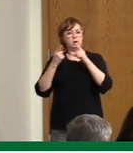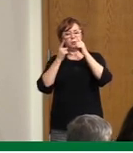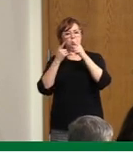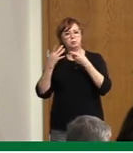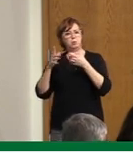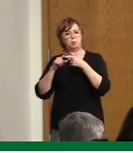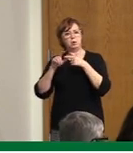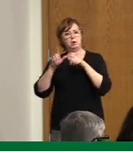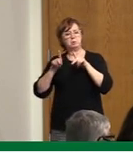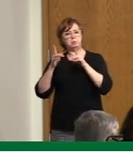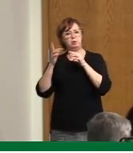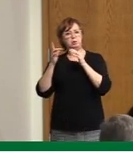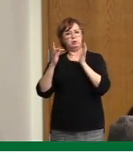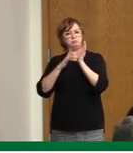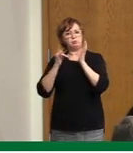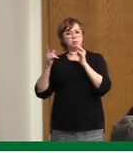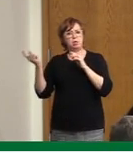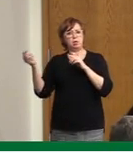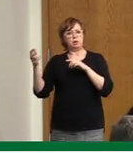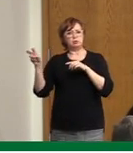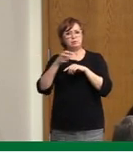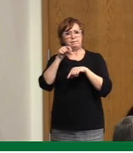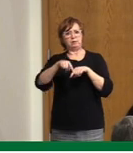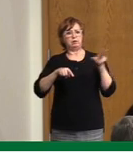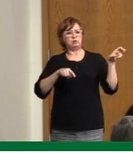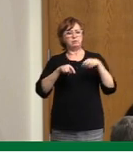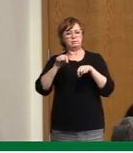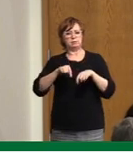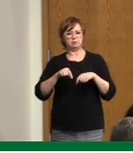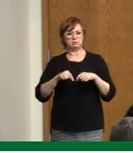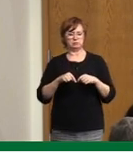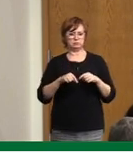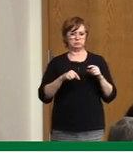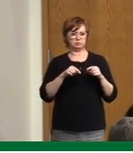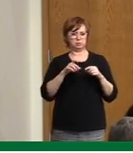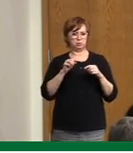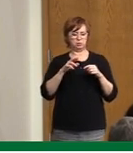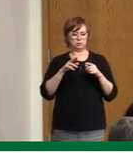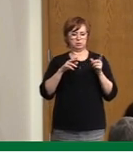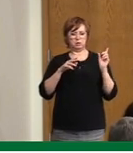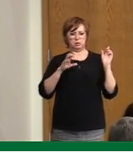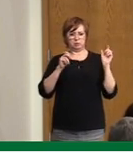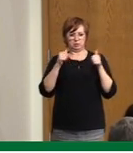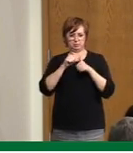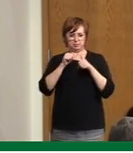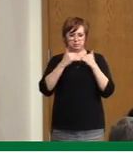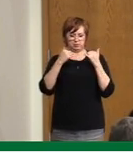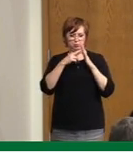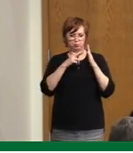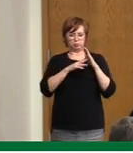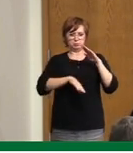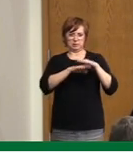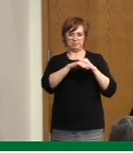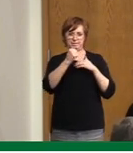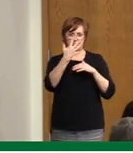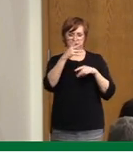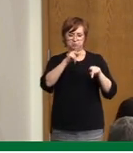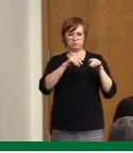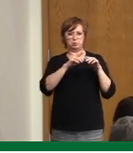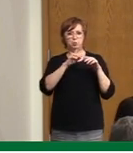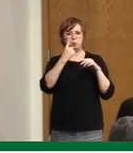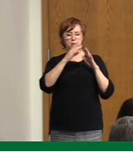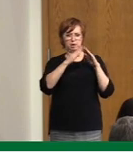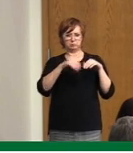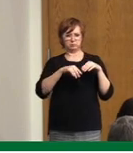that you are worried So right now no gatherings outside a household of up to five are allowed. I think by